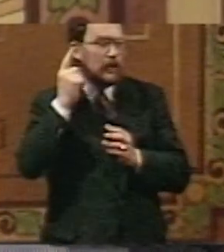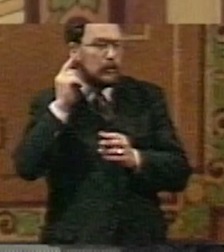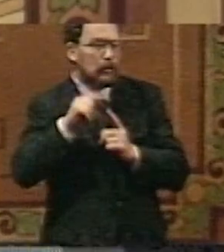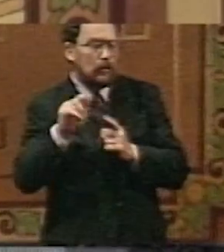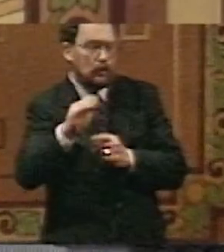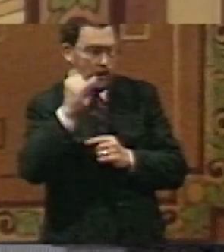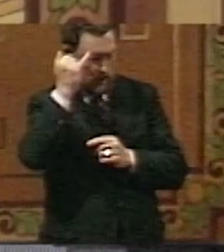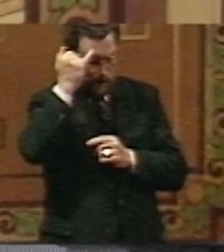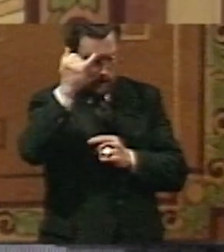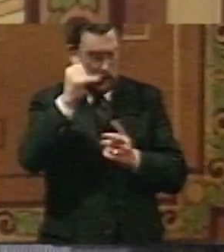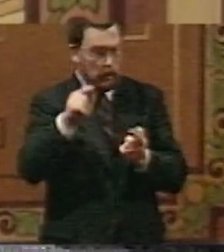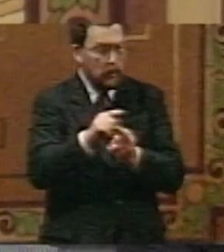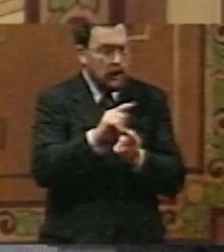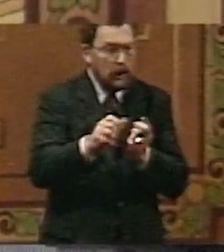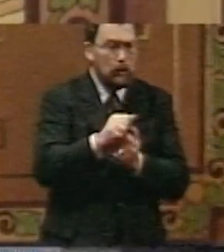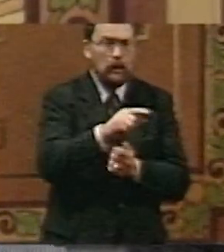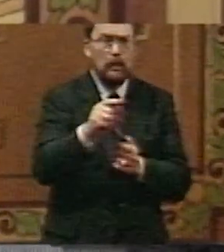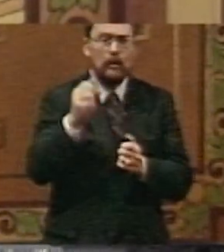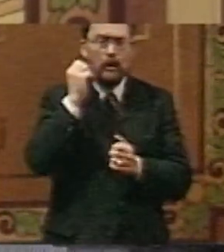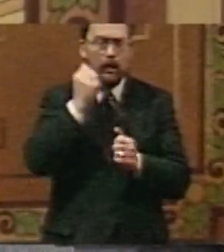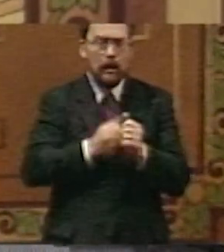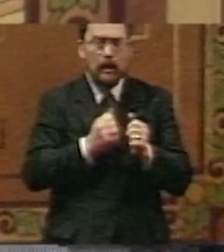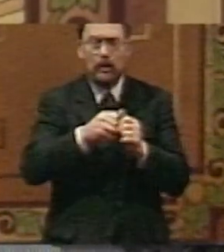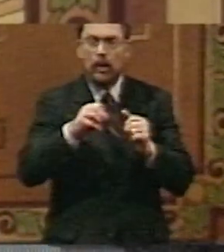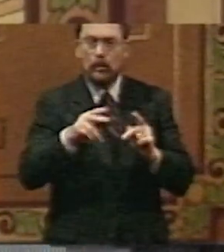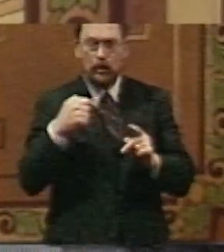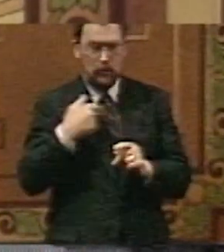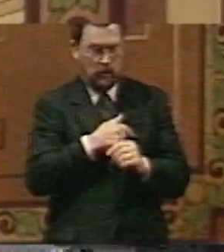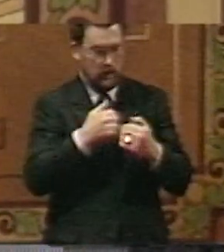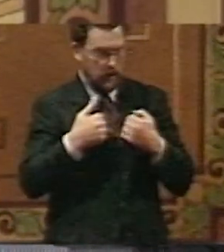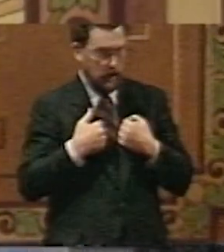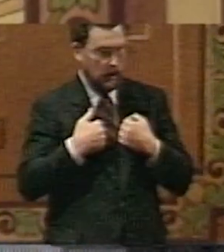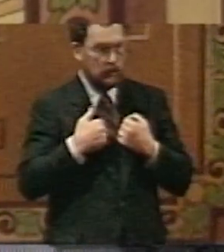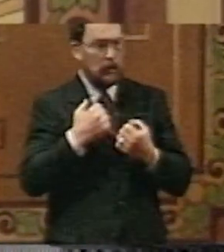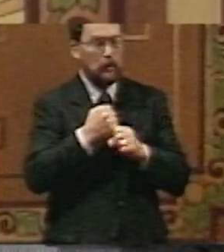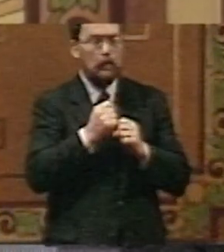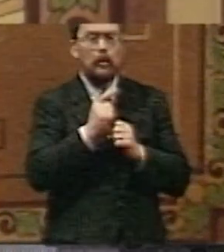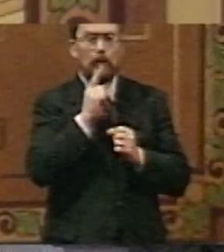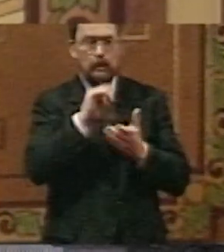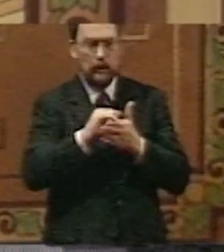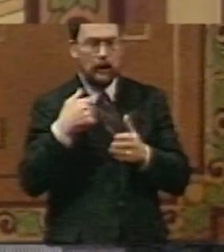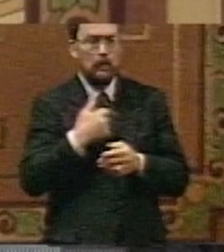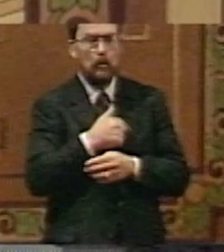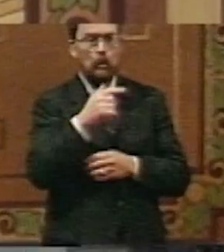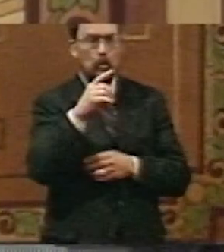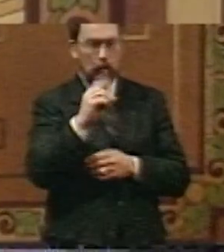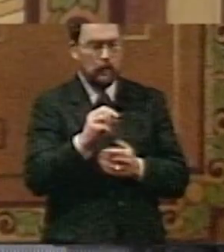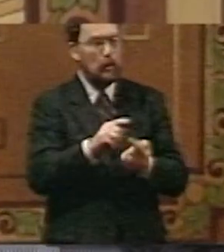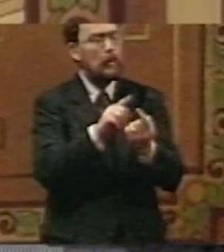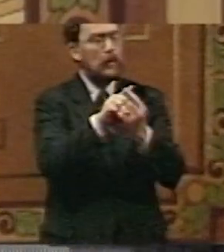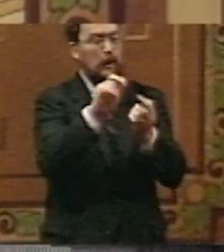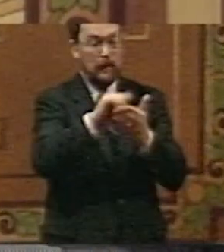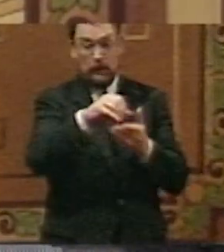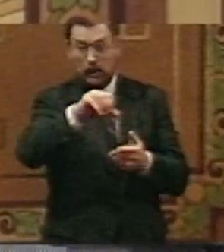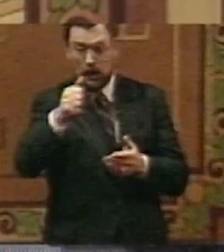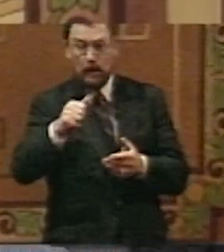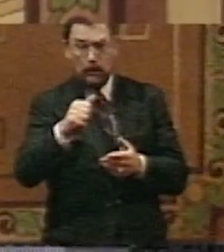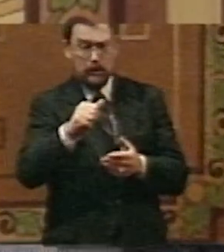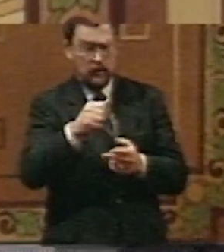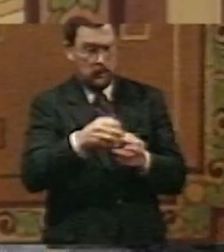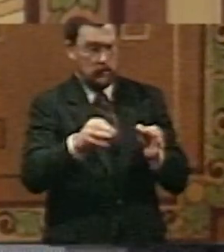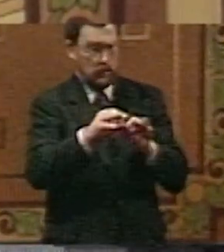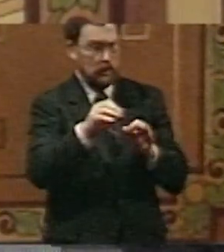to your ideas, to meeting with you every single opportunity that we have to make sure that we do address these and other critical